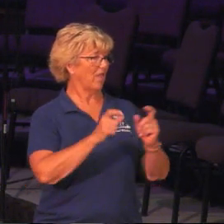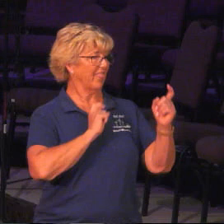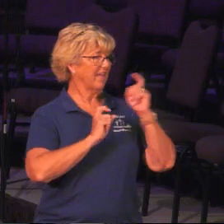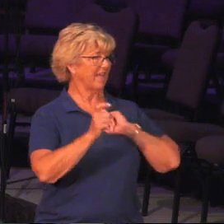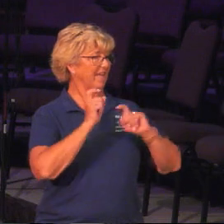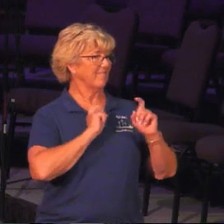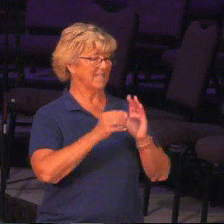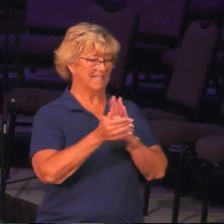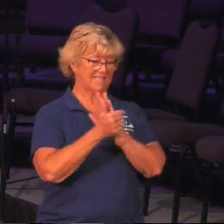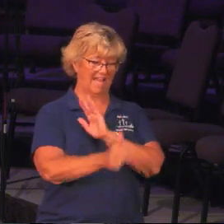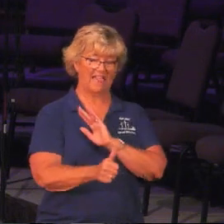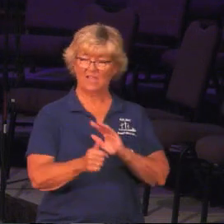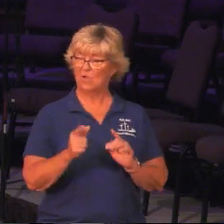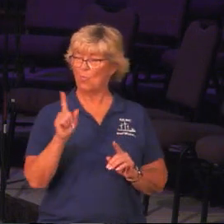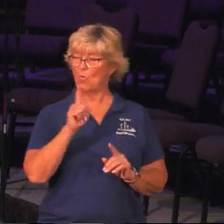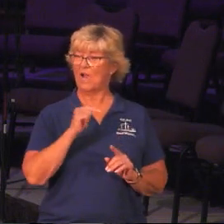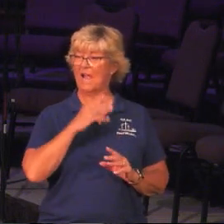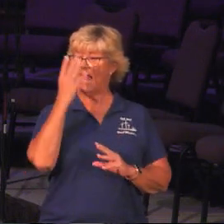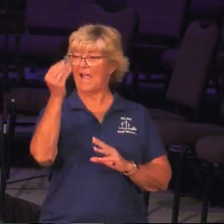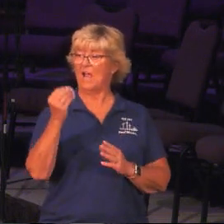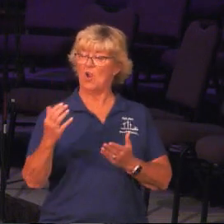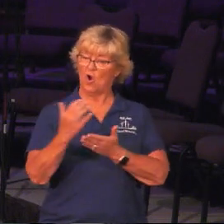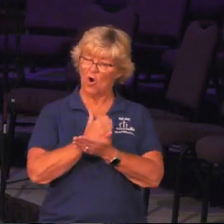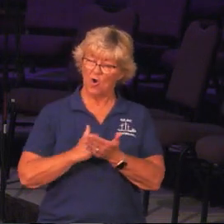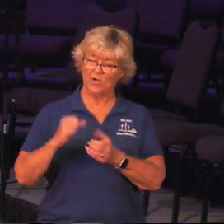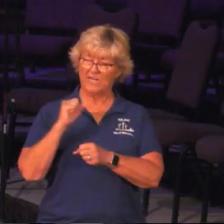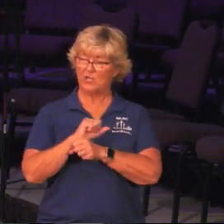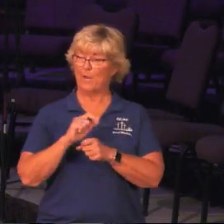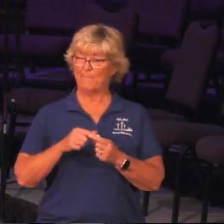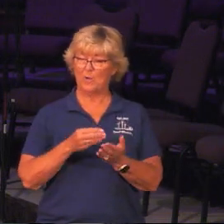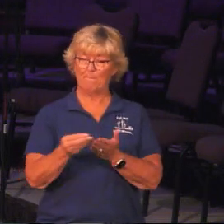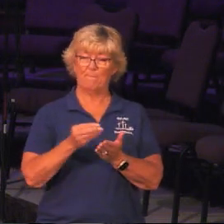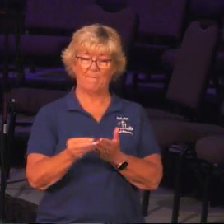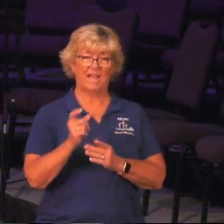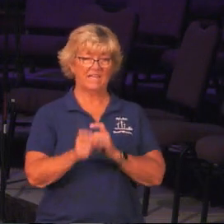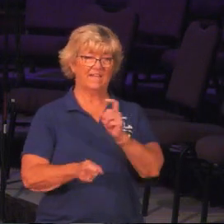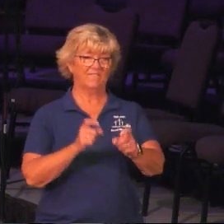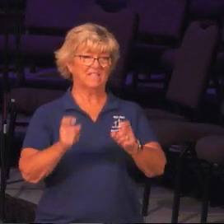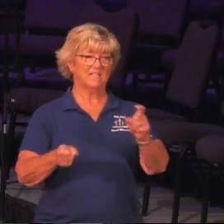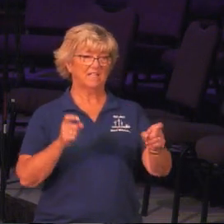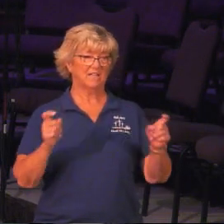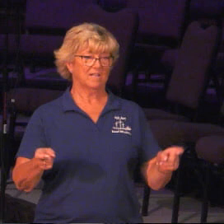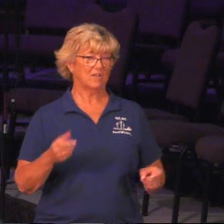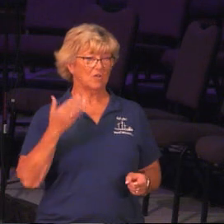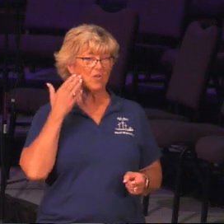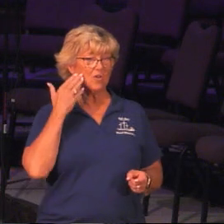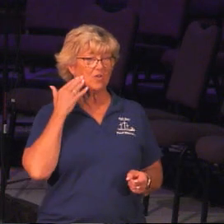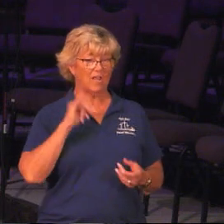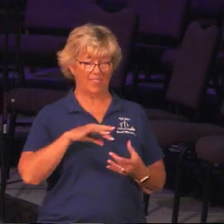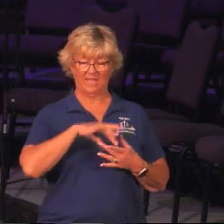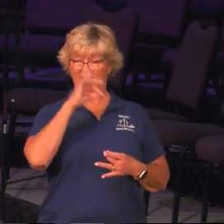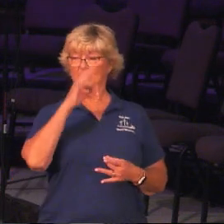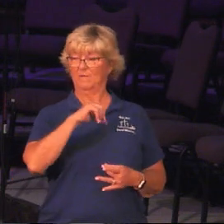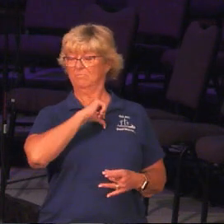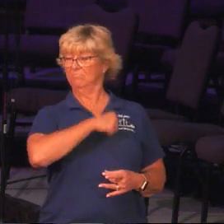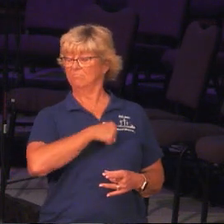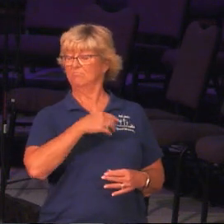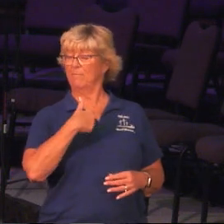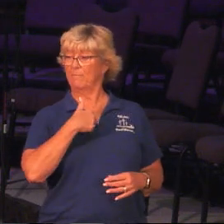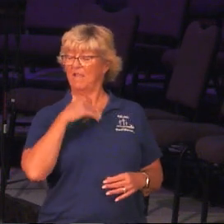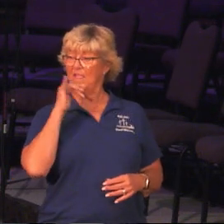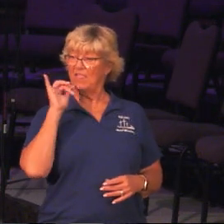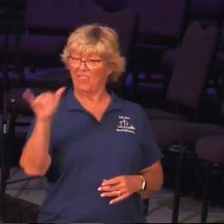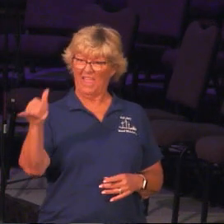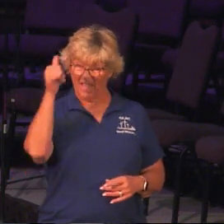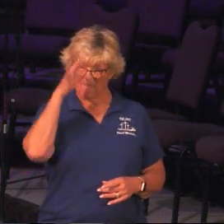and talents to where I could go out and earn a living to buy those gifts. You know, the Spirit impressed upon me that that man